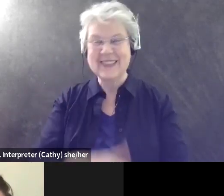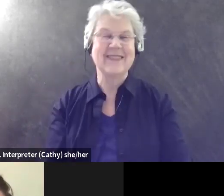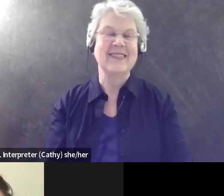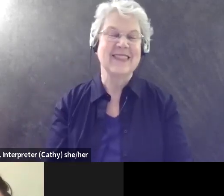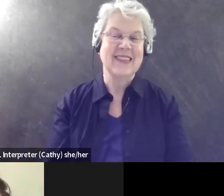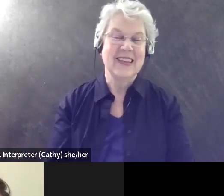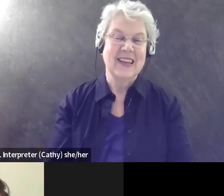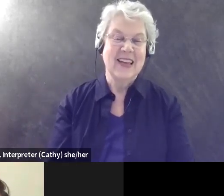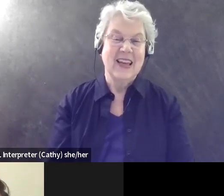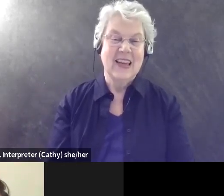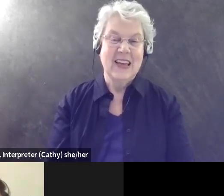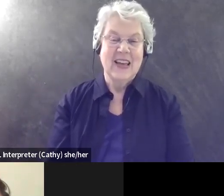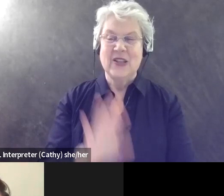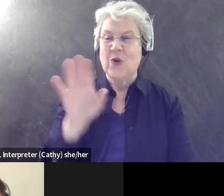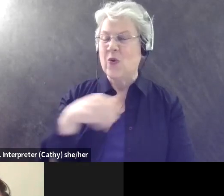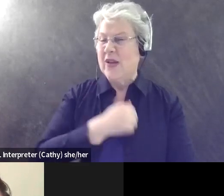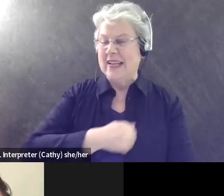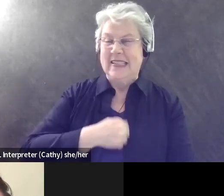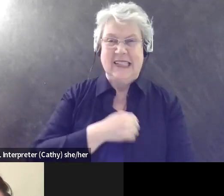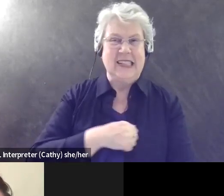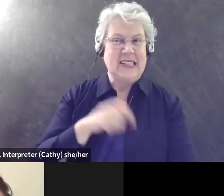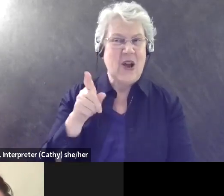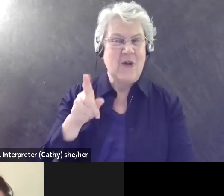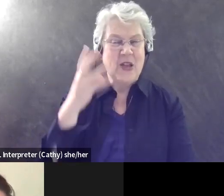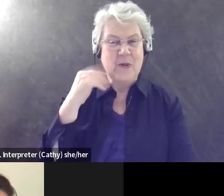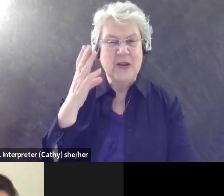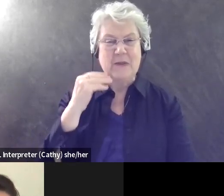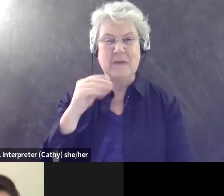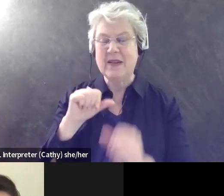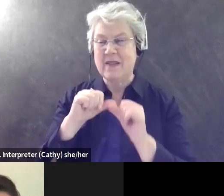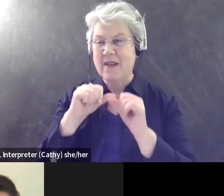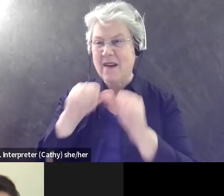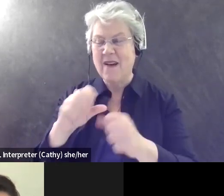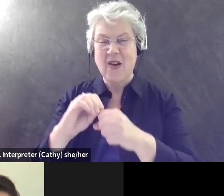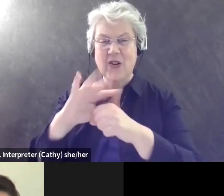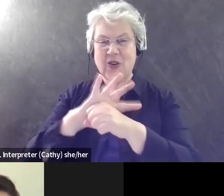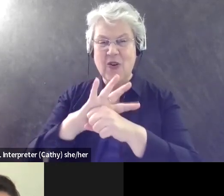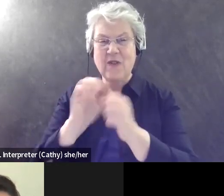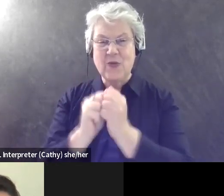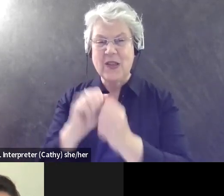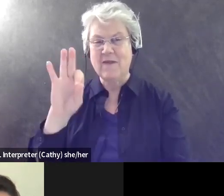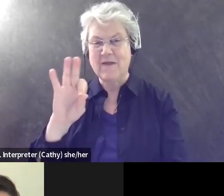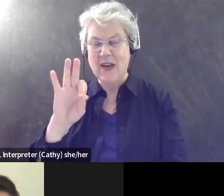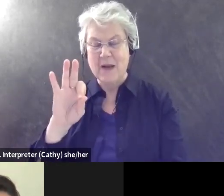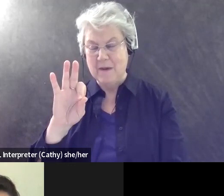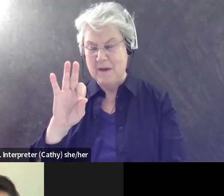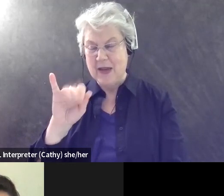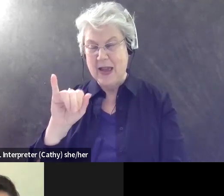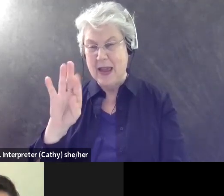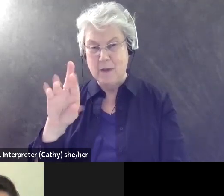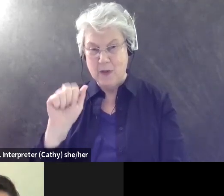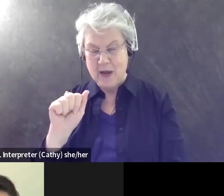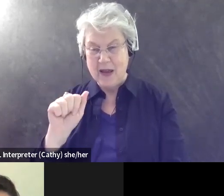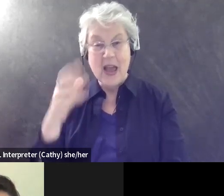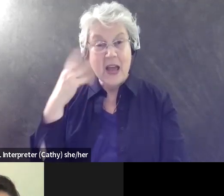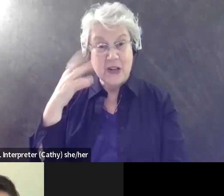Um, Leticia, I'm sorry that you now experienced long COVID along with fibromyalgia. Did you experience light sensitivity before you